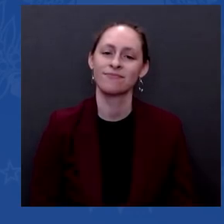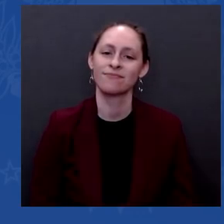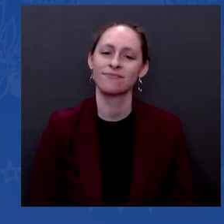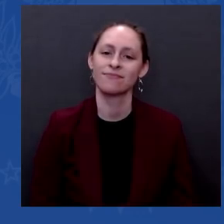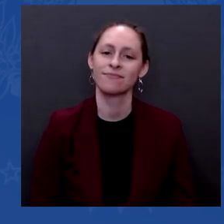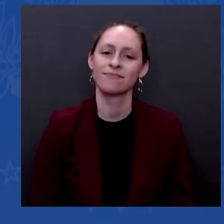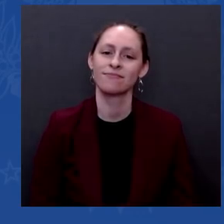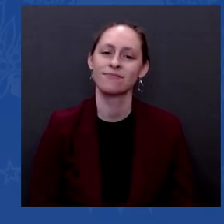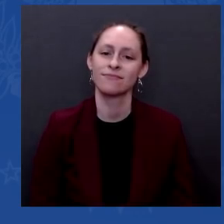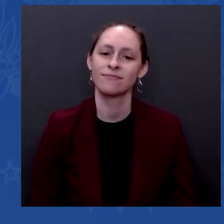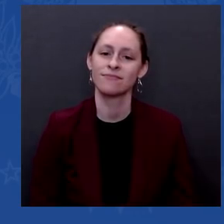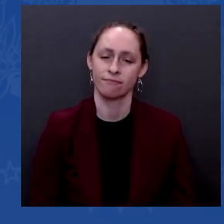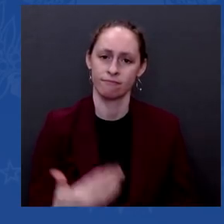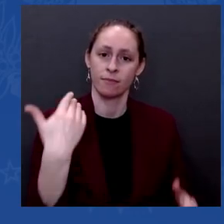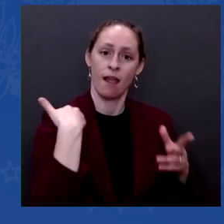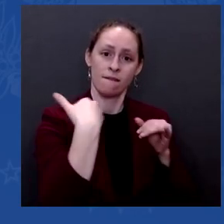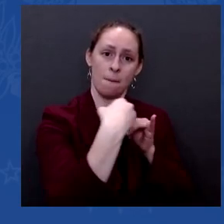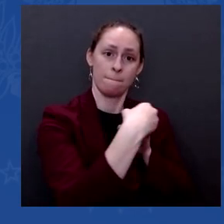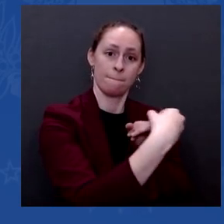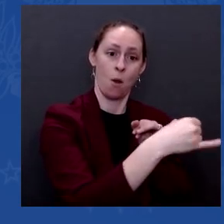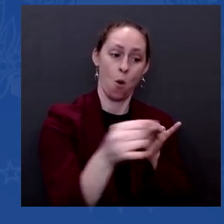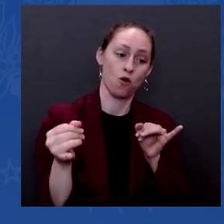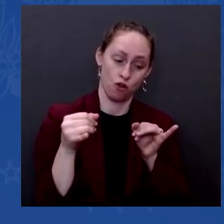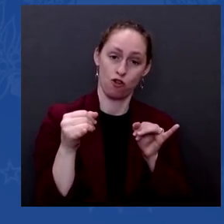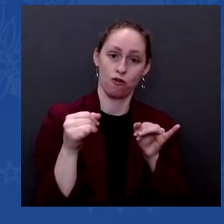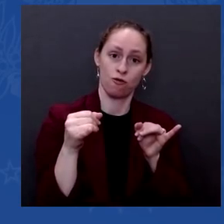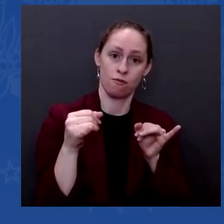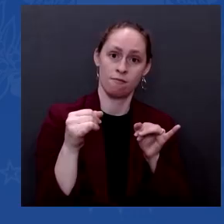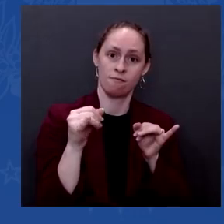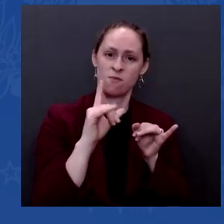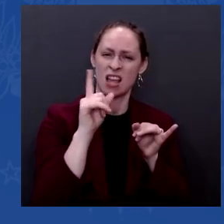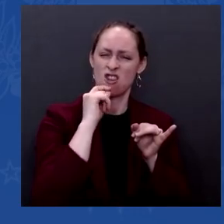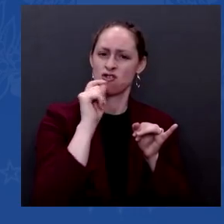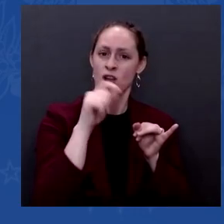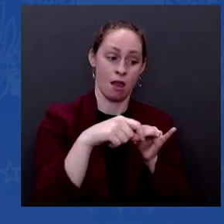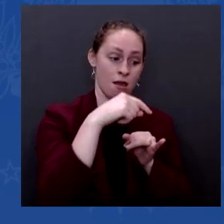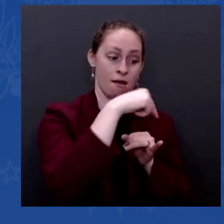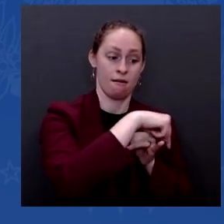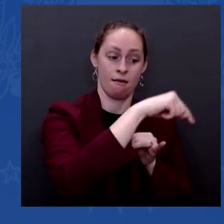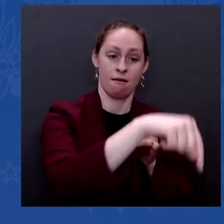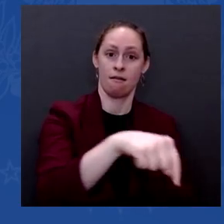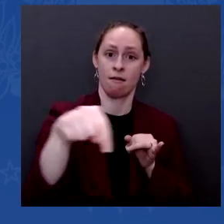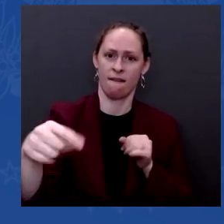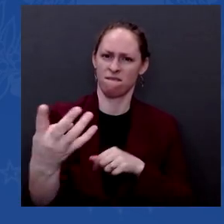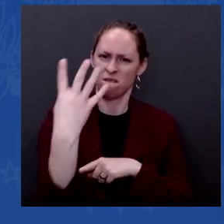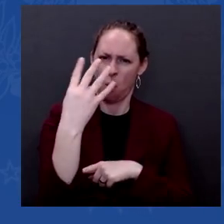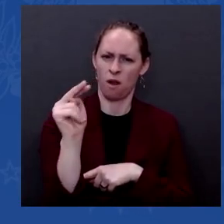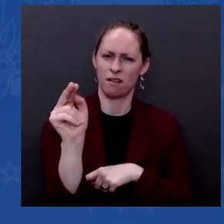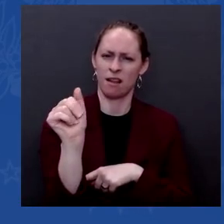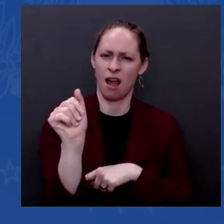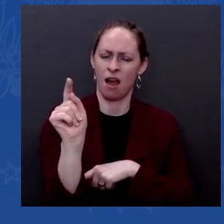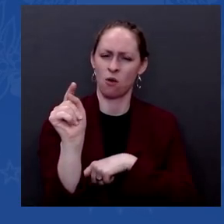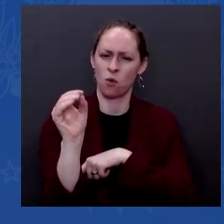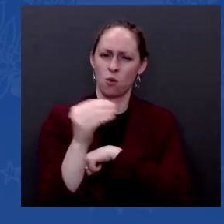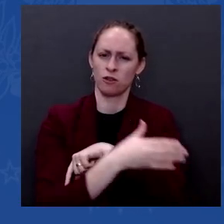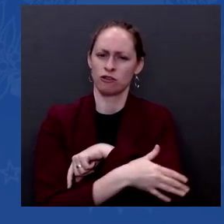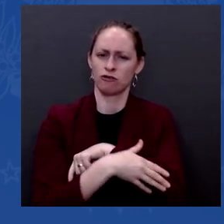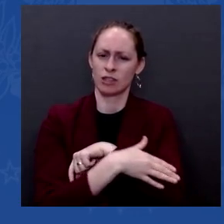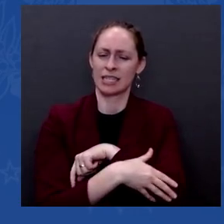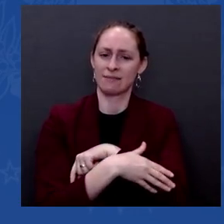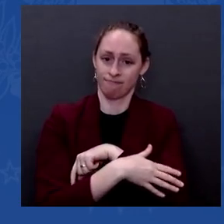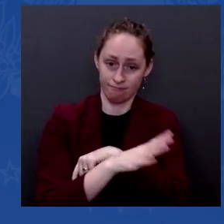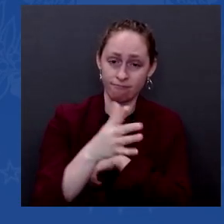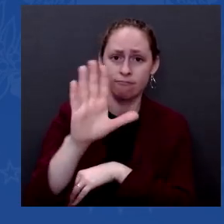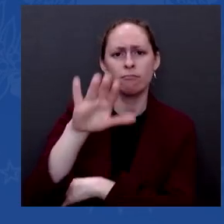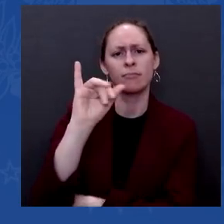that a real conflagration in Ukraine, if the Russians really go in there, that it could suck in